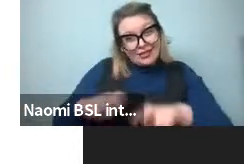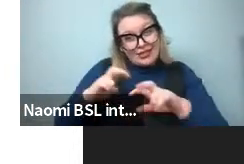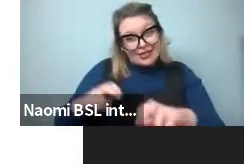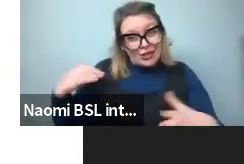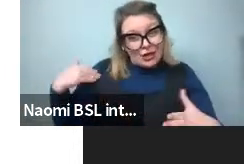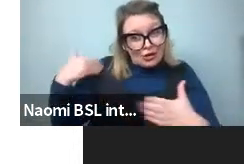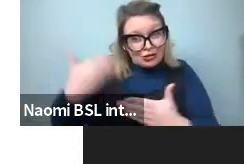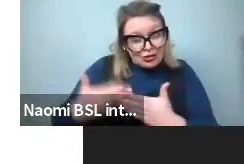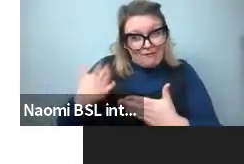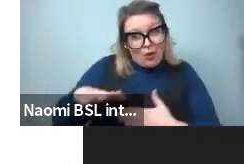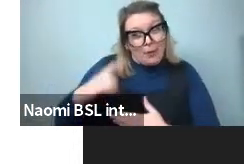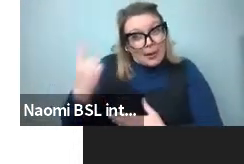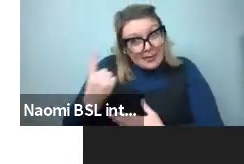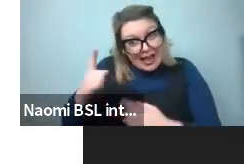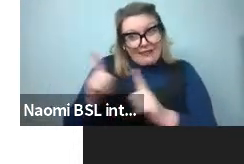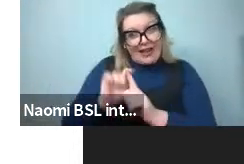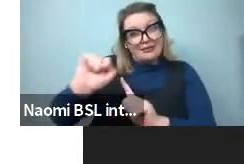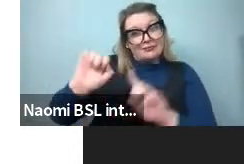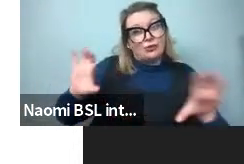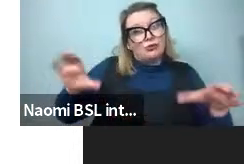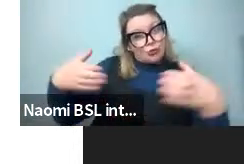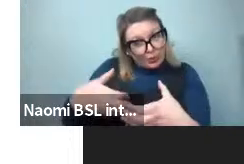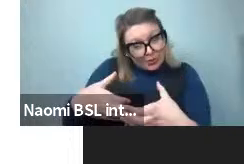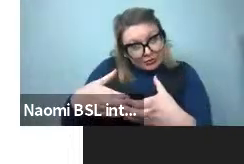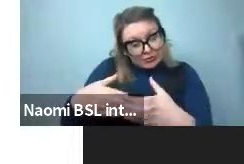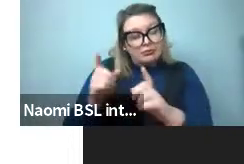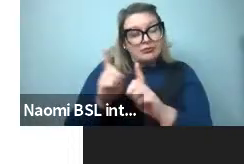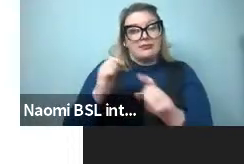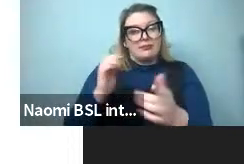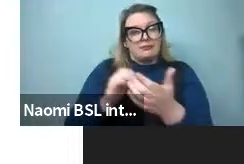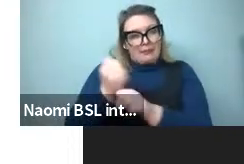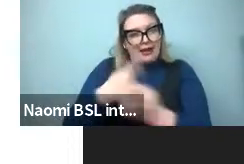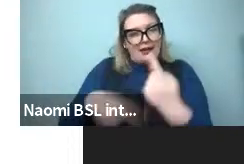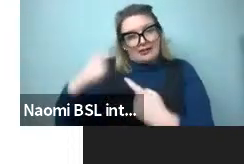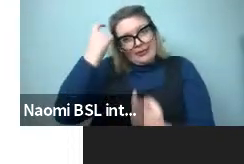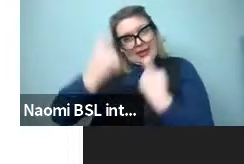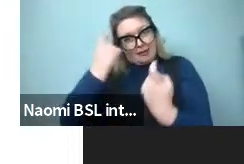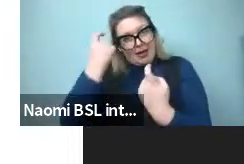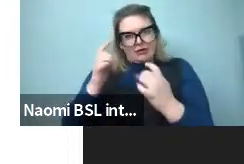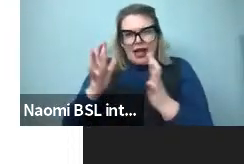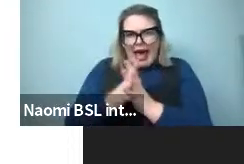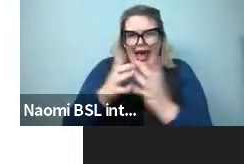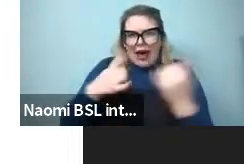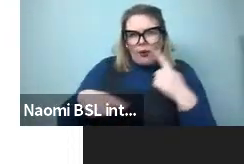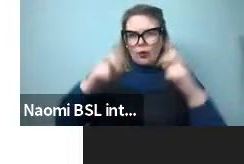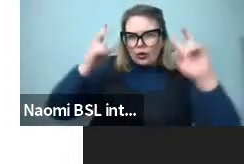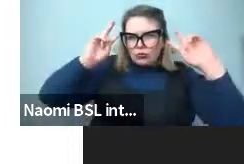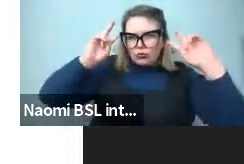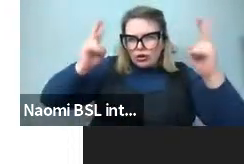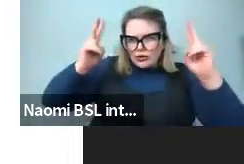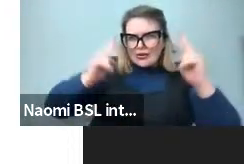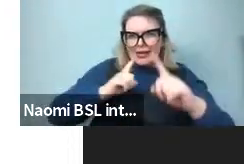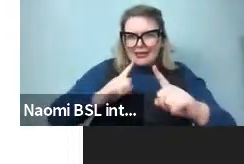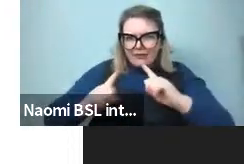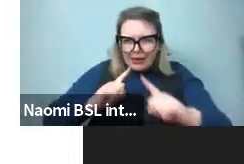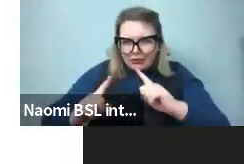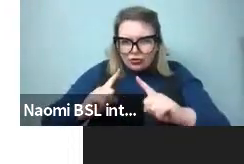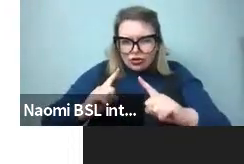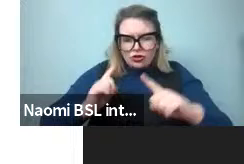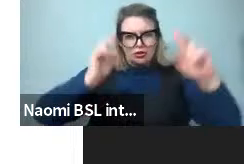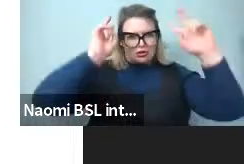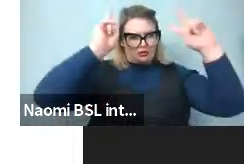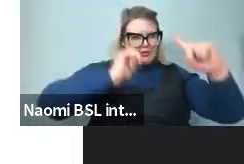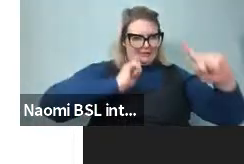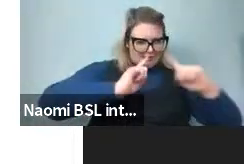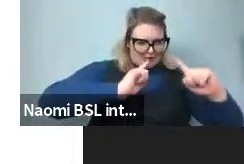him and his group have done in order to really show us how factors that are related to the general processing of information can help explain